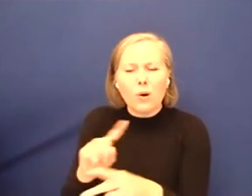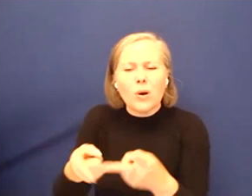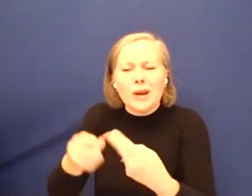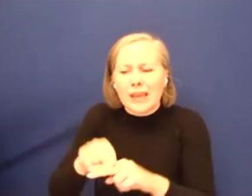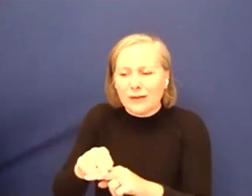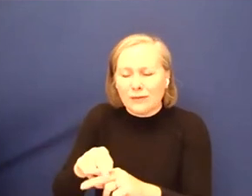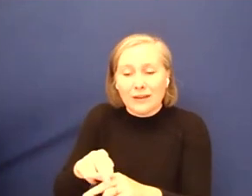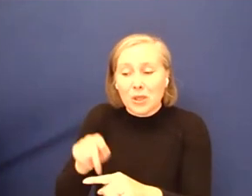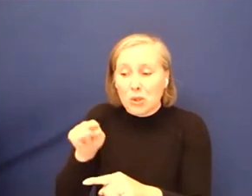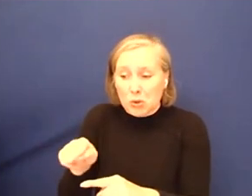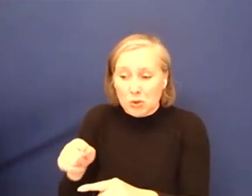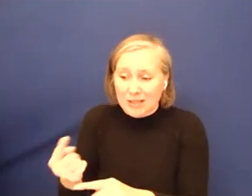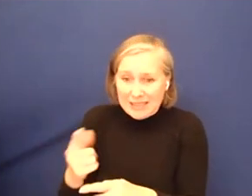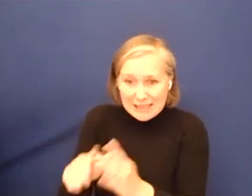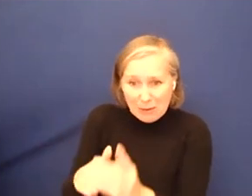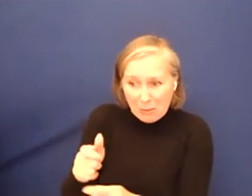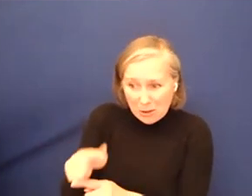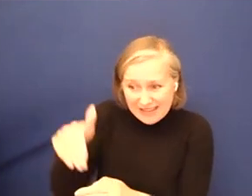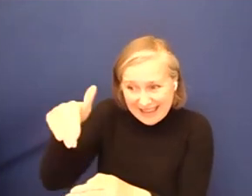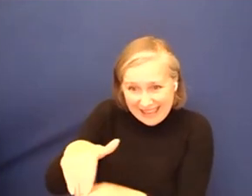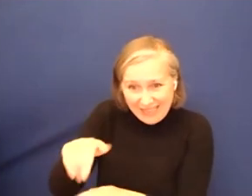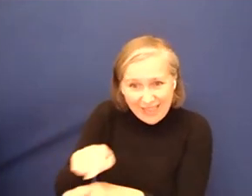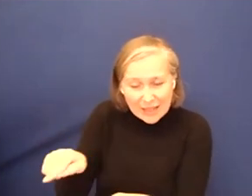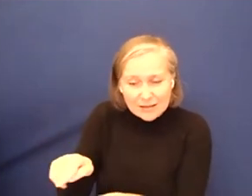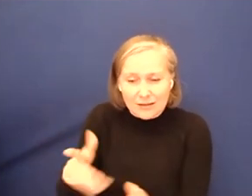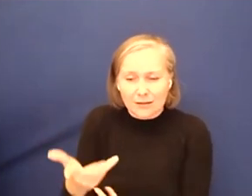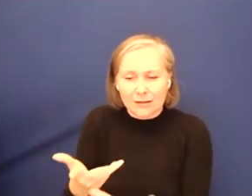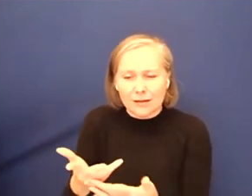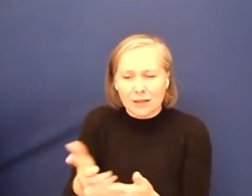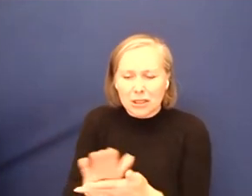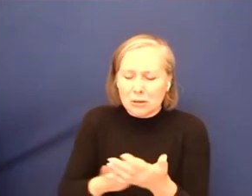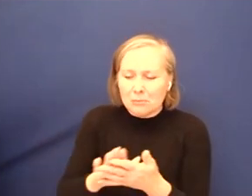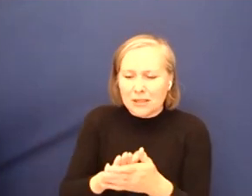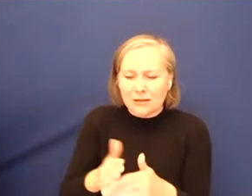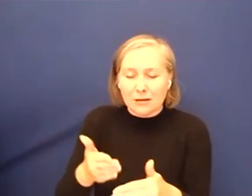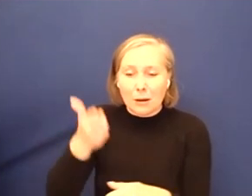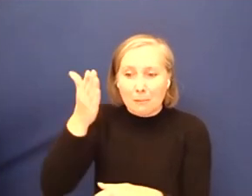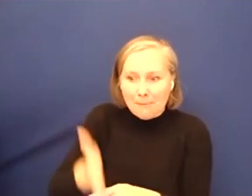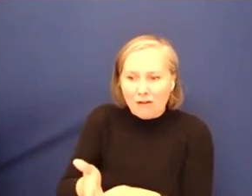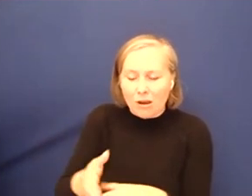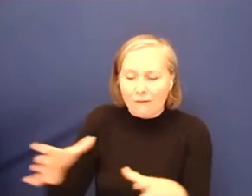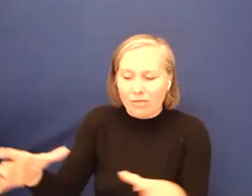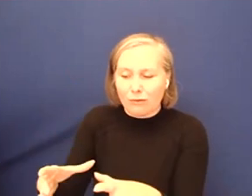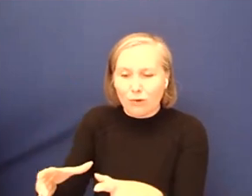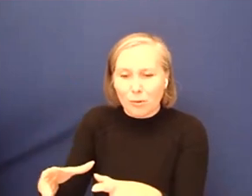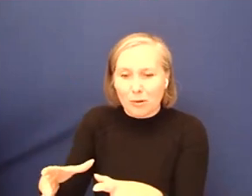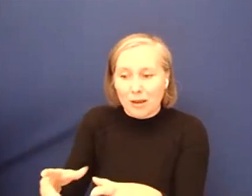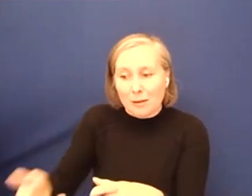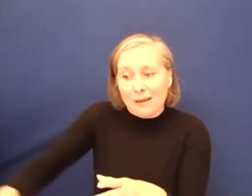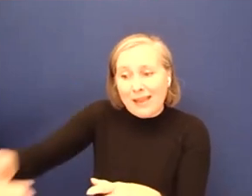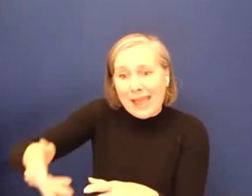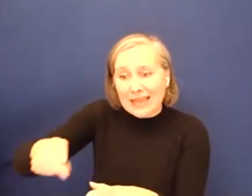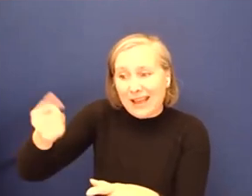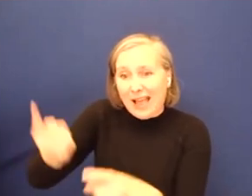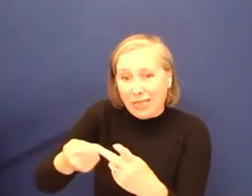such a community. And the kind of the way that a whole set of one barriers then can be additionally affected